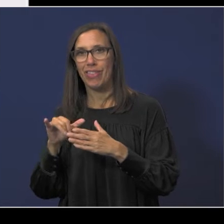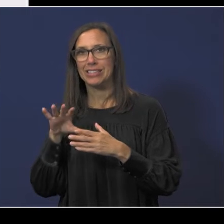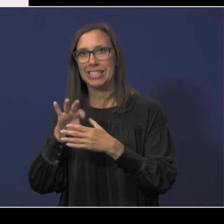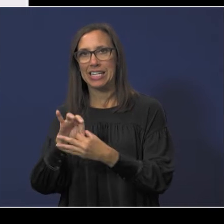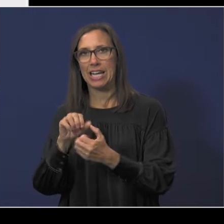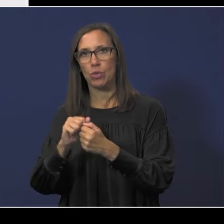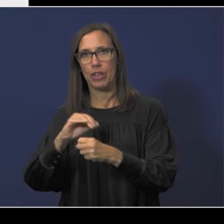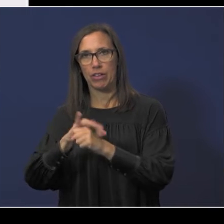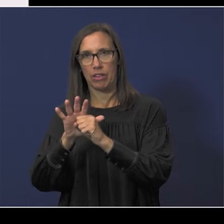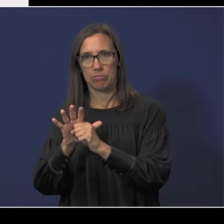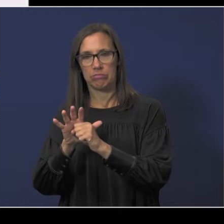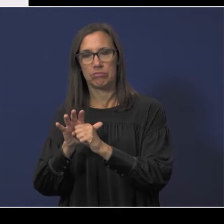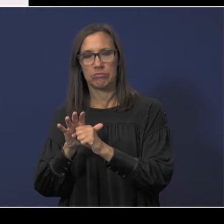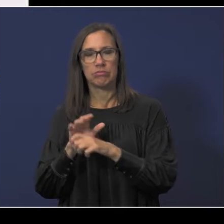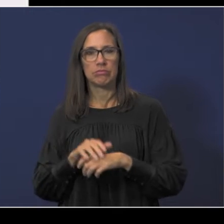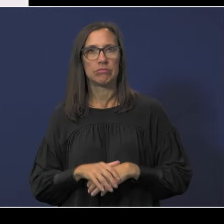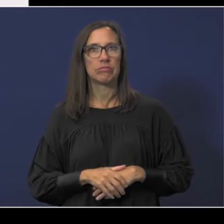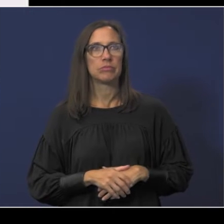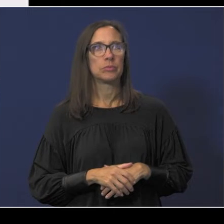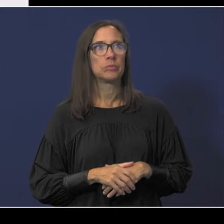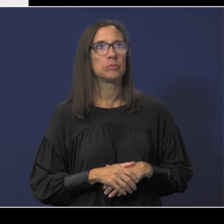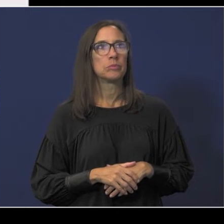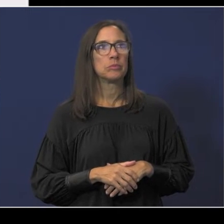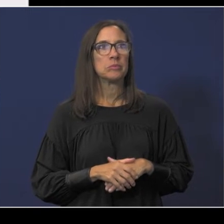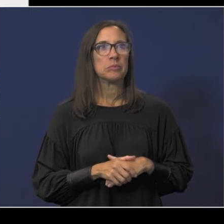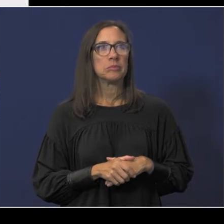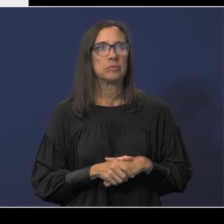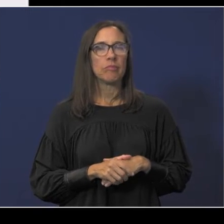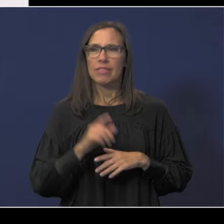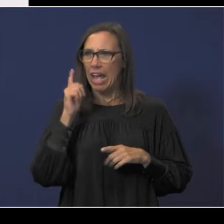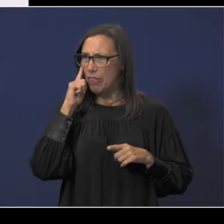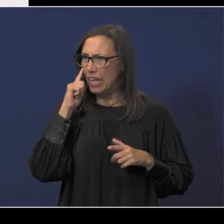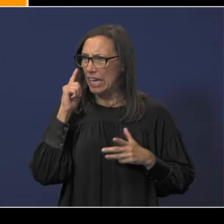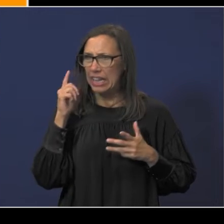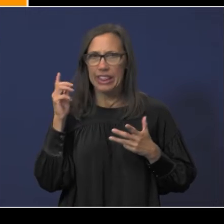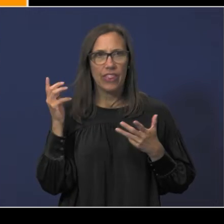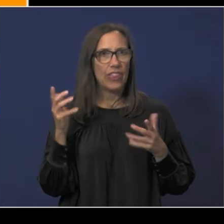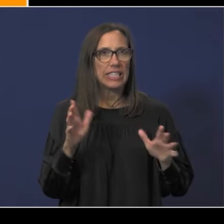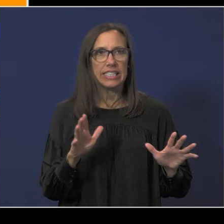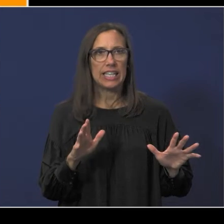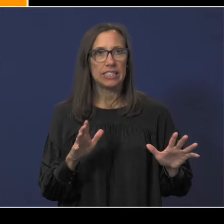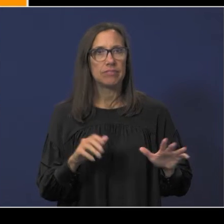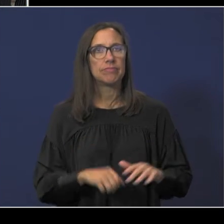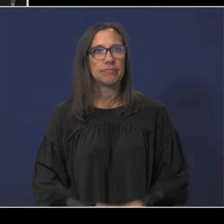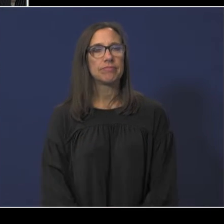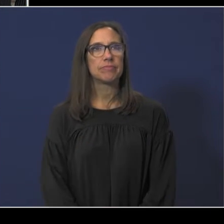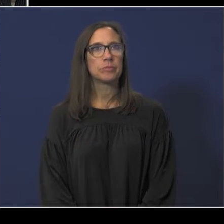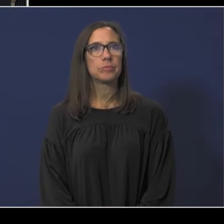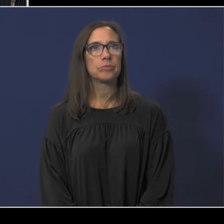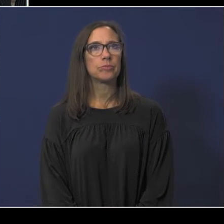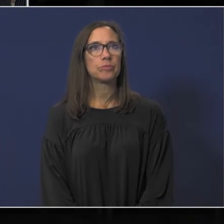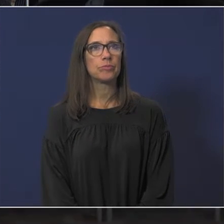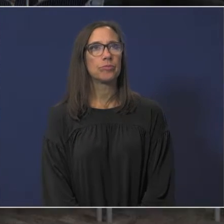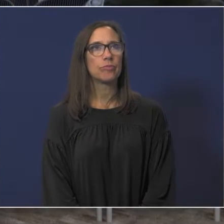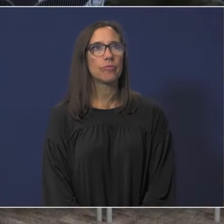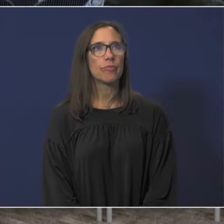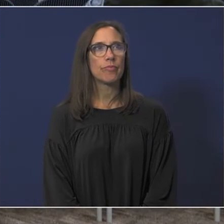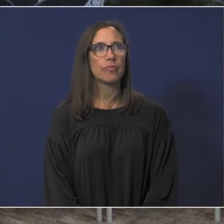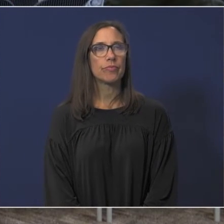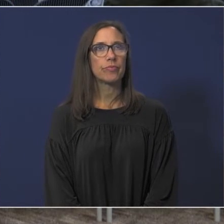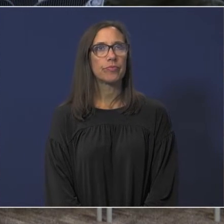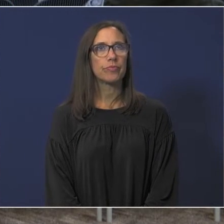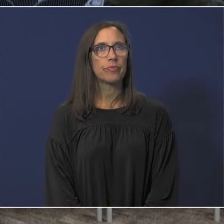of the operations of those programs and i think that is it yes we have